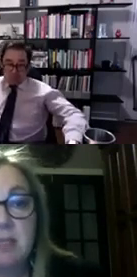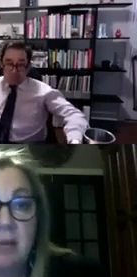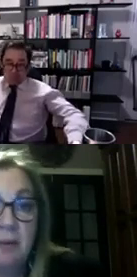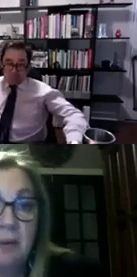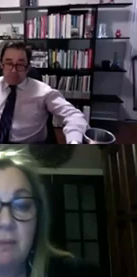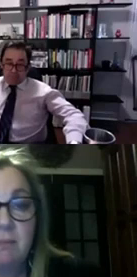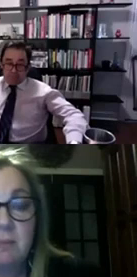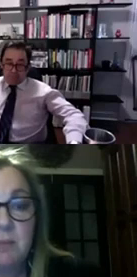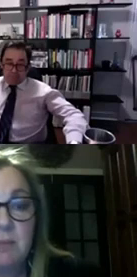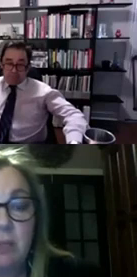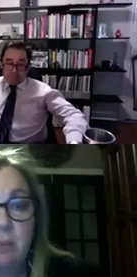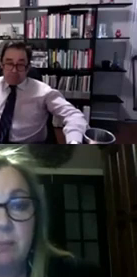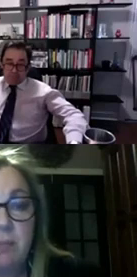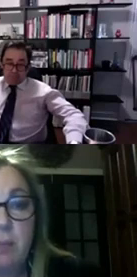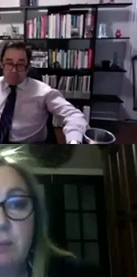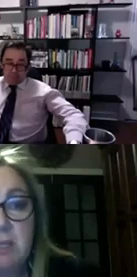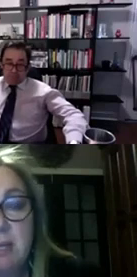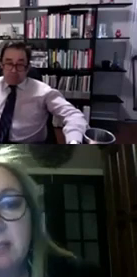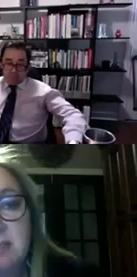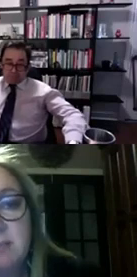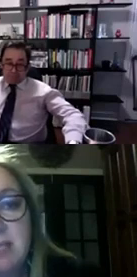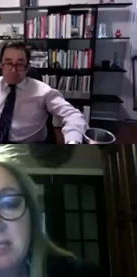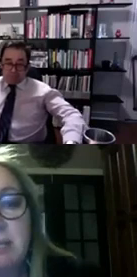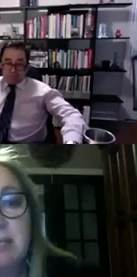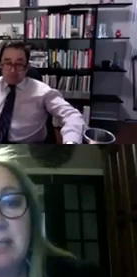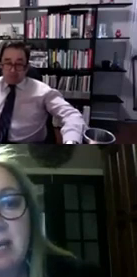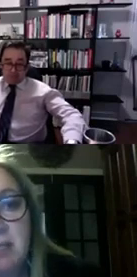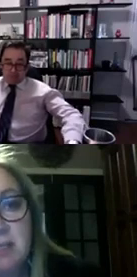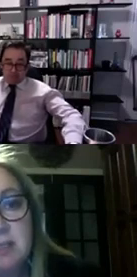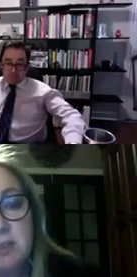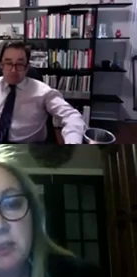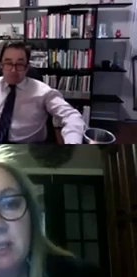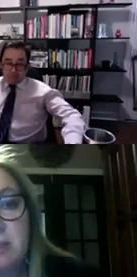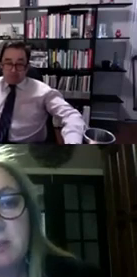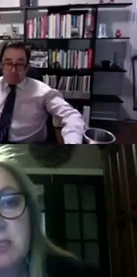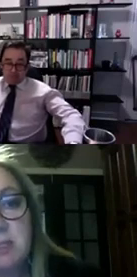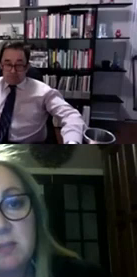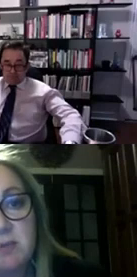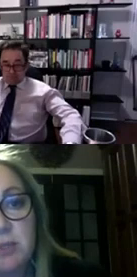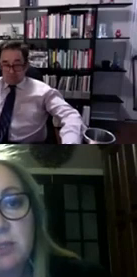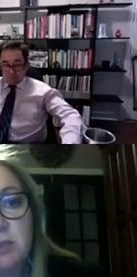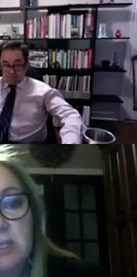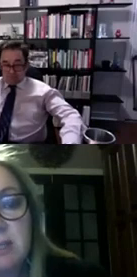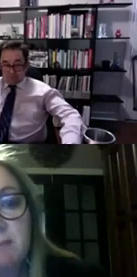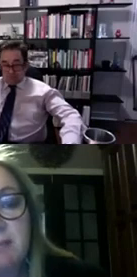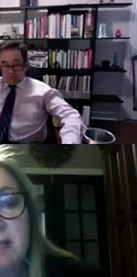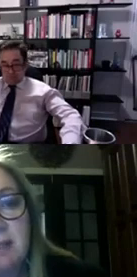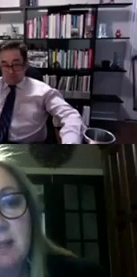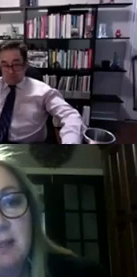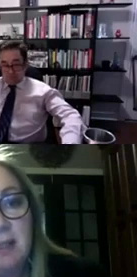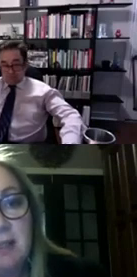and other you know human rights mechanisms like independent advocates should be in those systems for children um